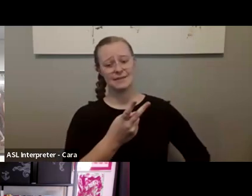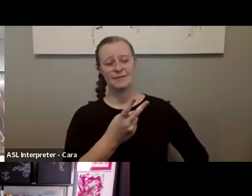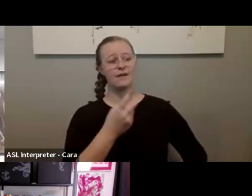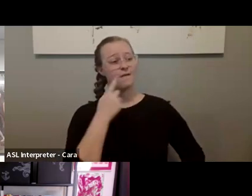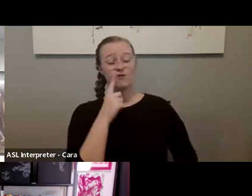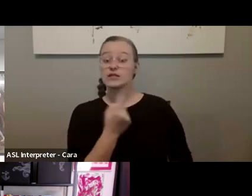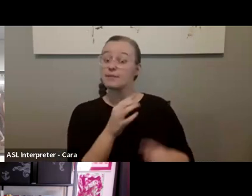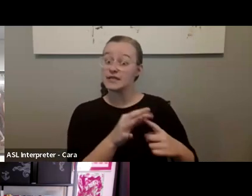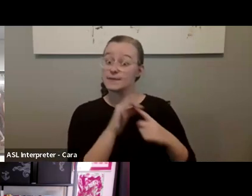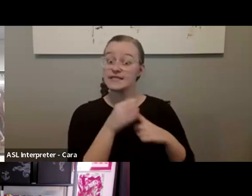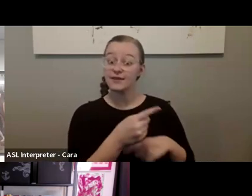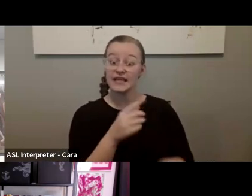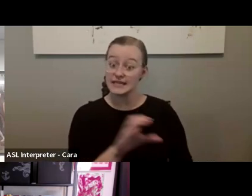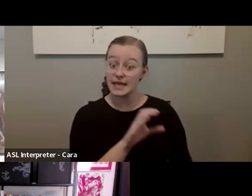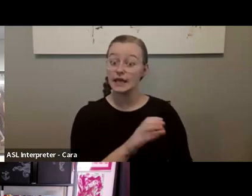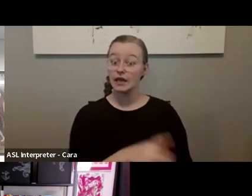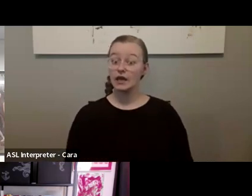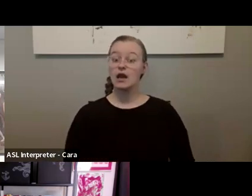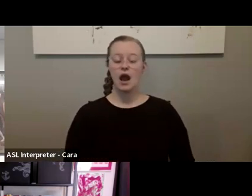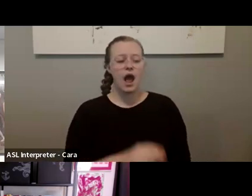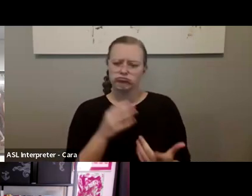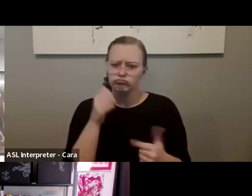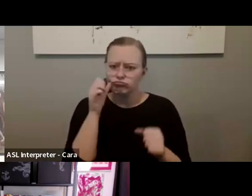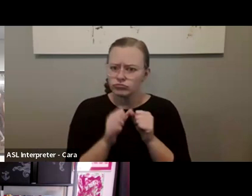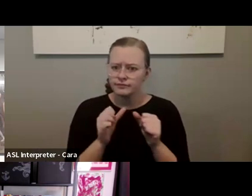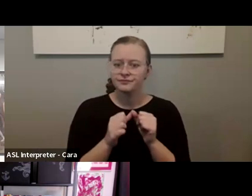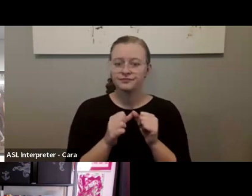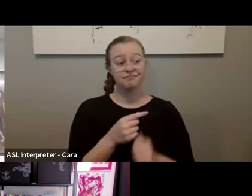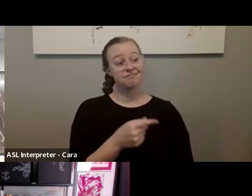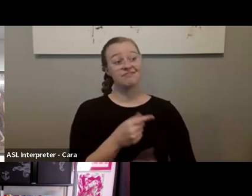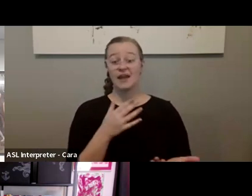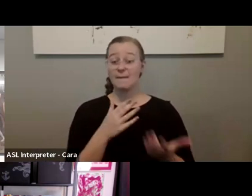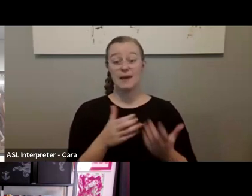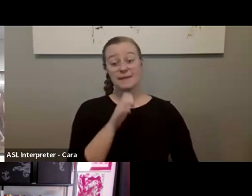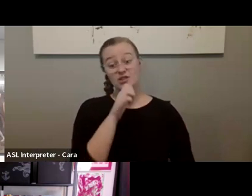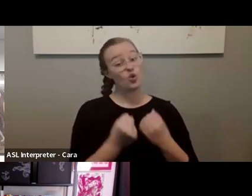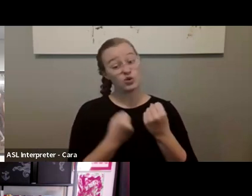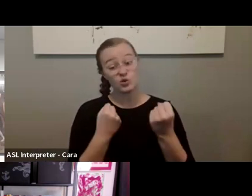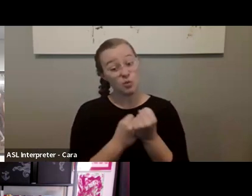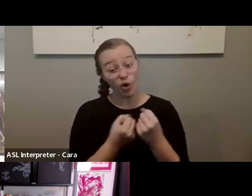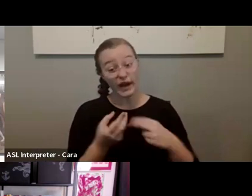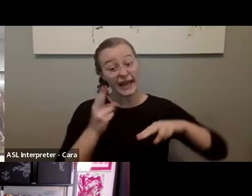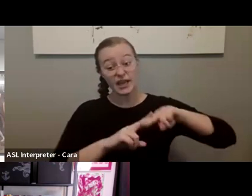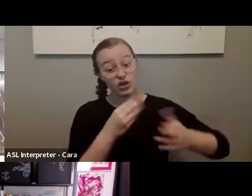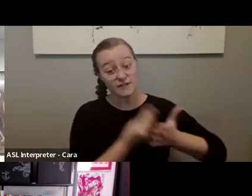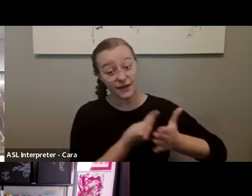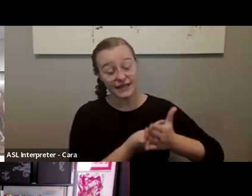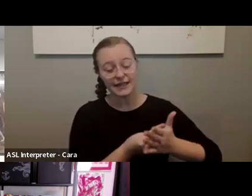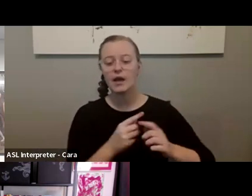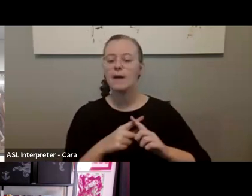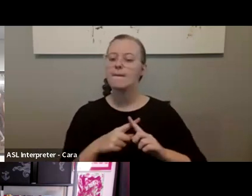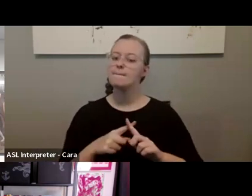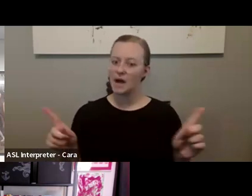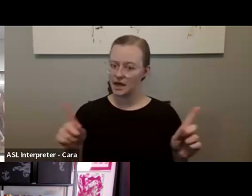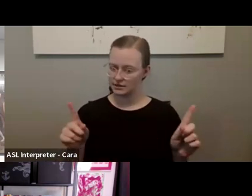that he did. And, you know, keep in mind, too, that they might not support increased funding, but they might